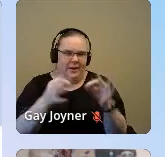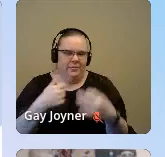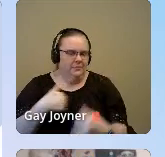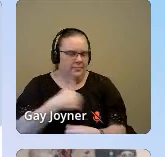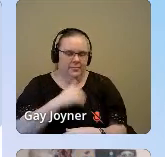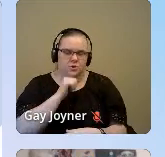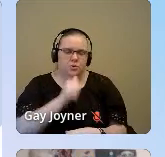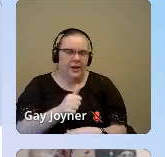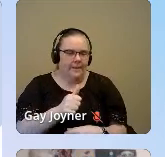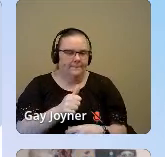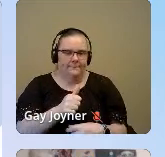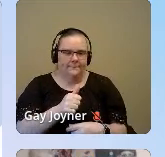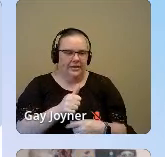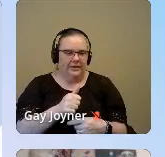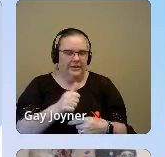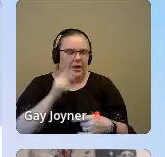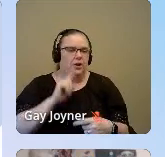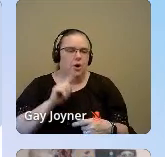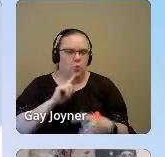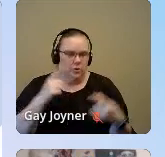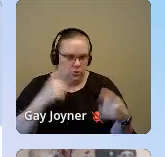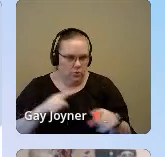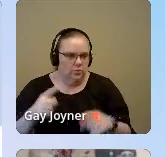wouldn't be alone in what they're going through.